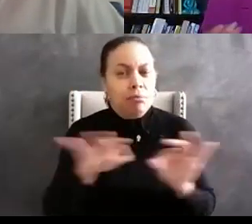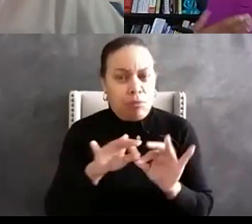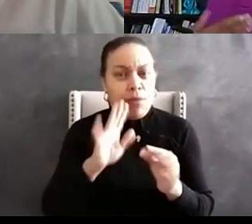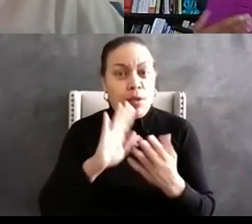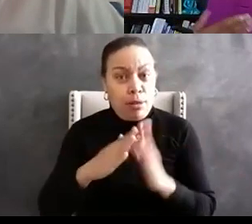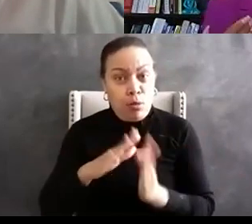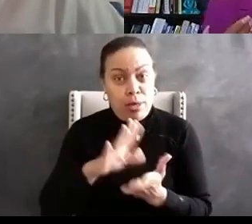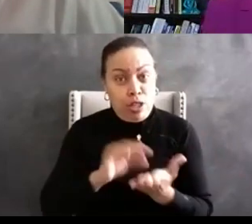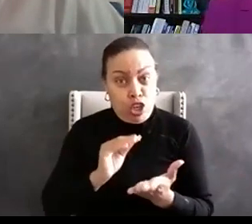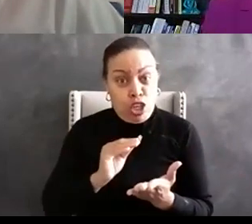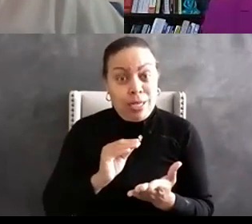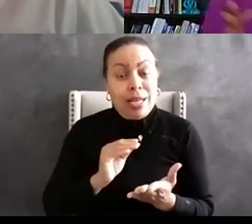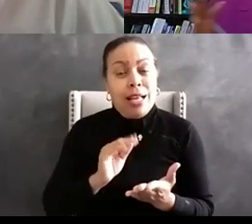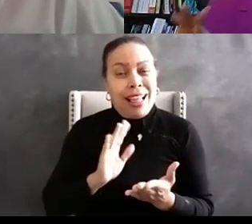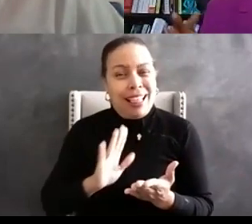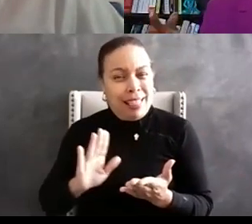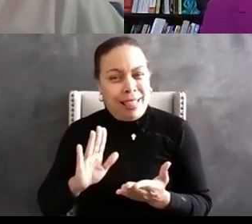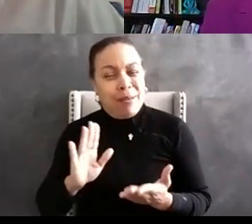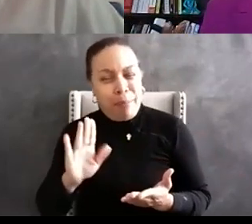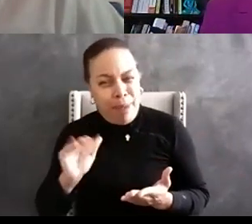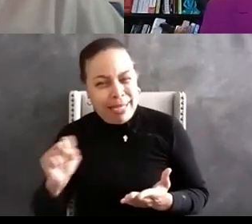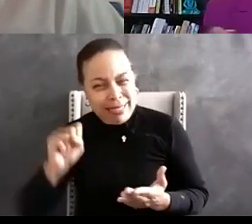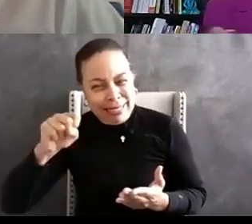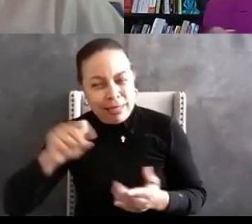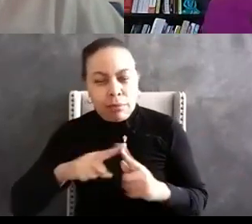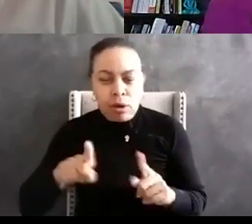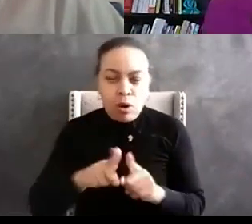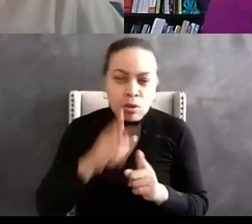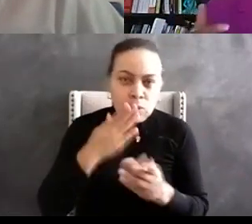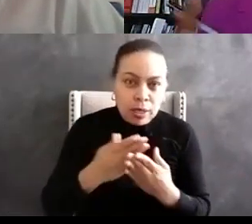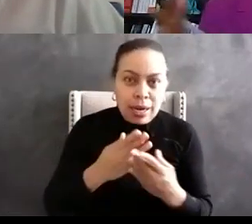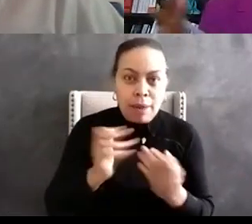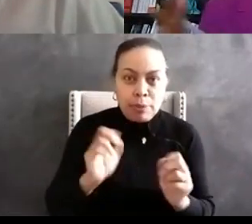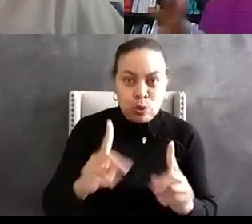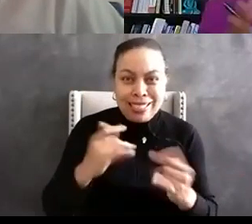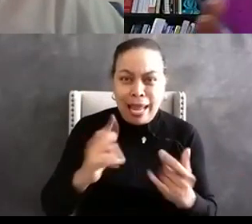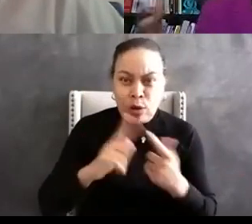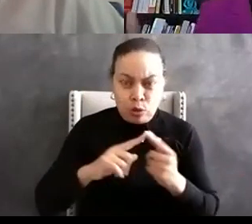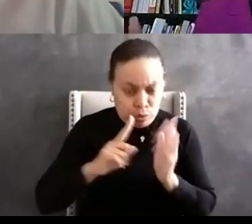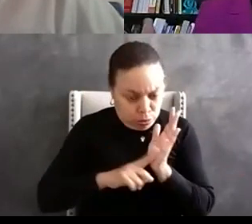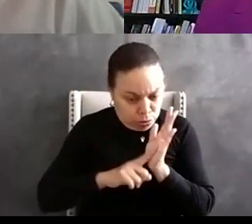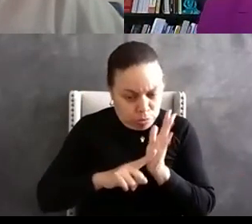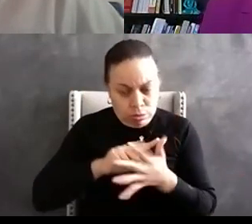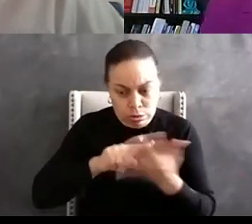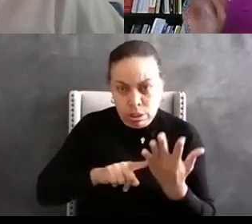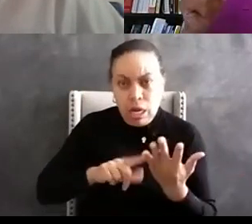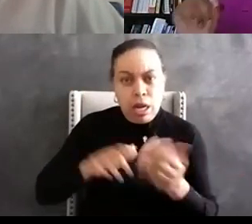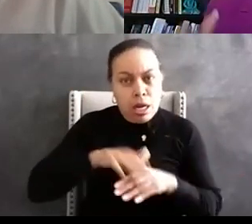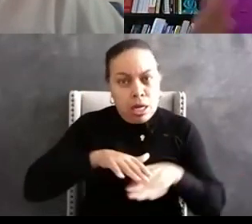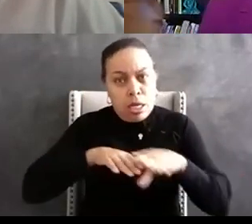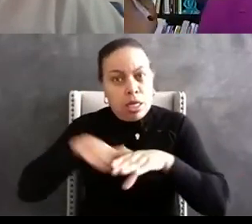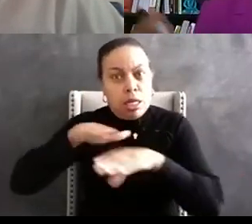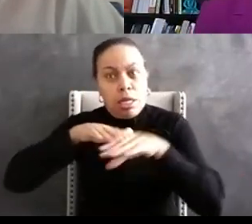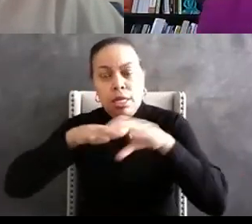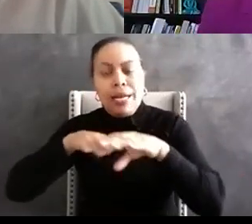that they hold those biases but i think we also have the opportunity now to unpack all these other things along with it so we don't just do one